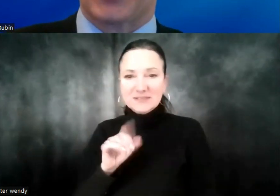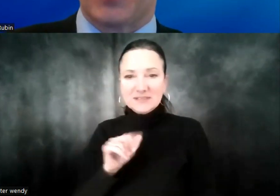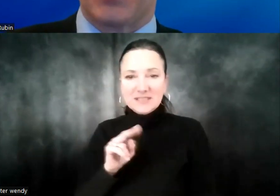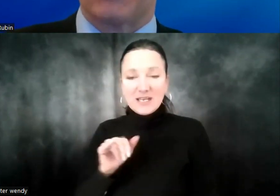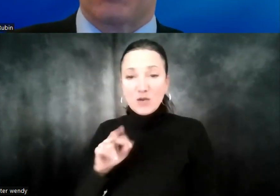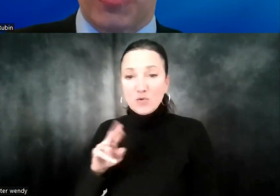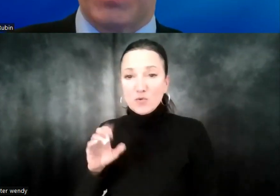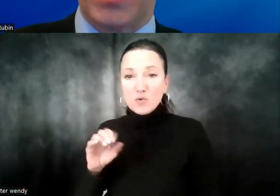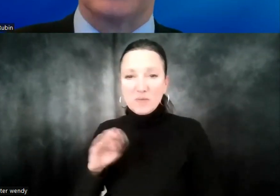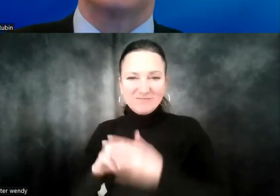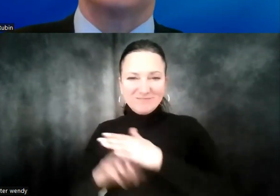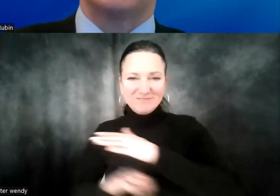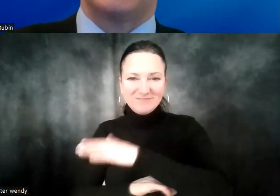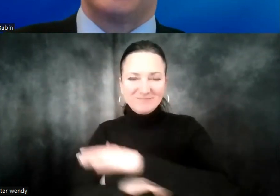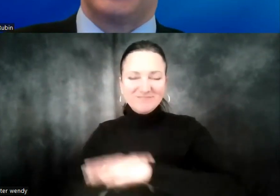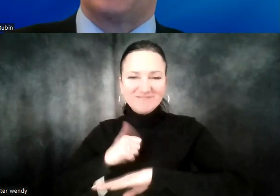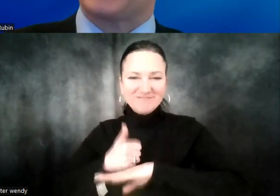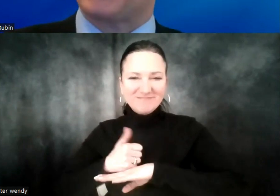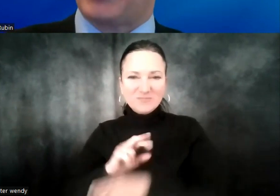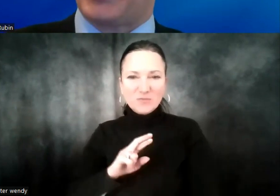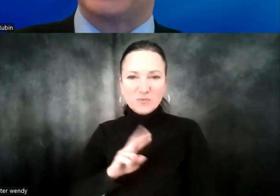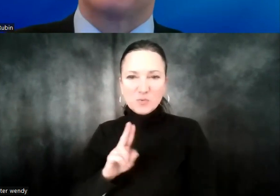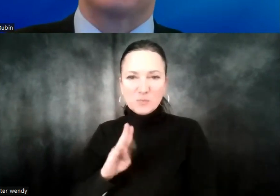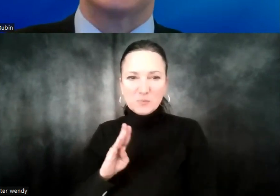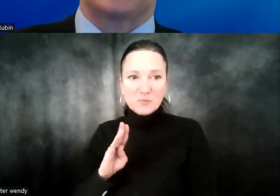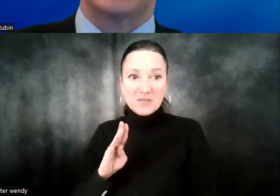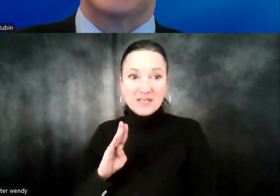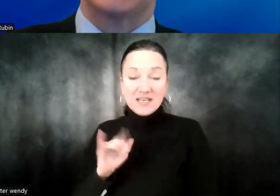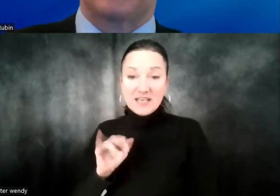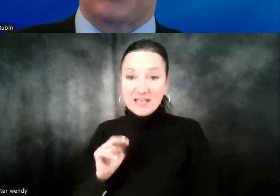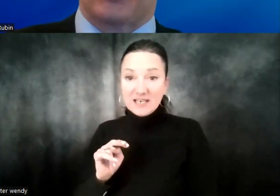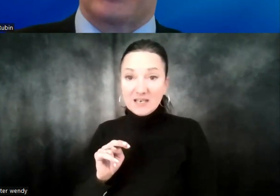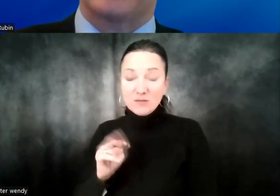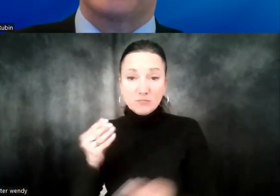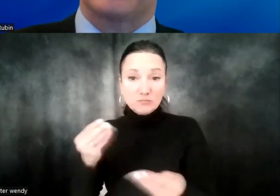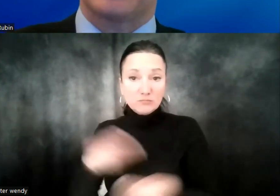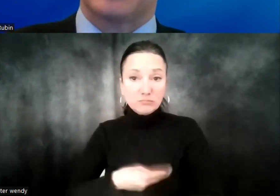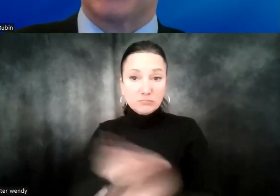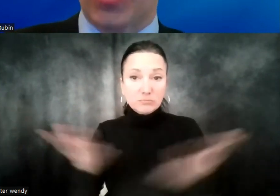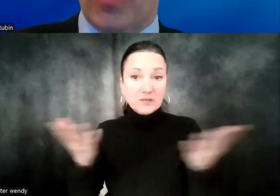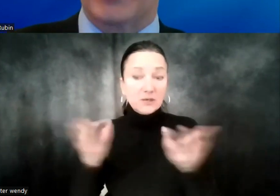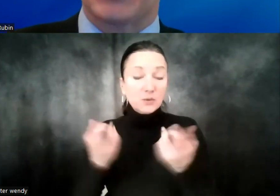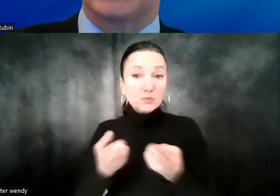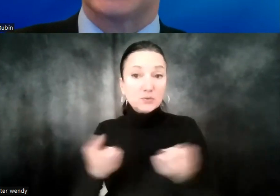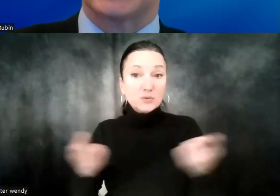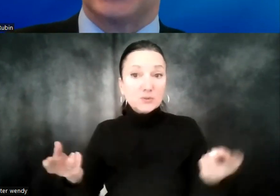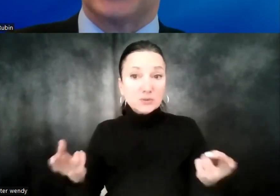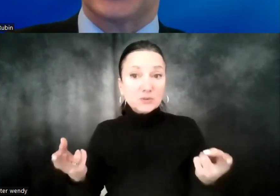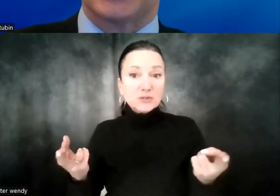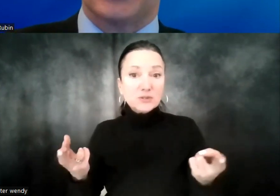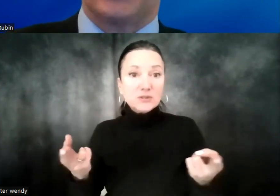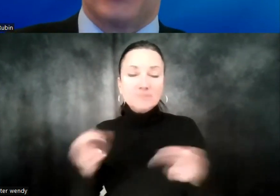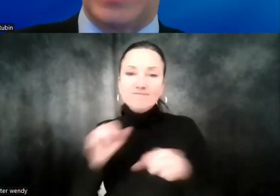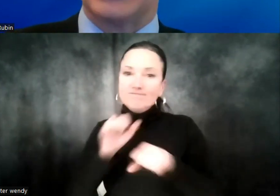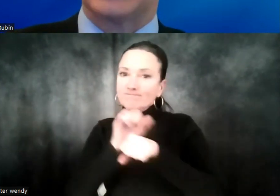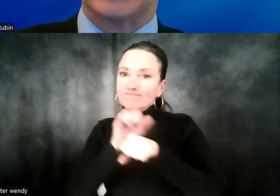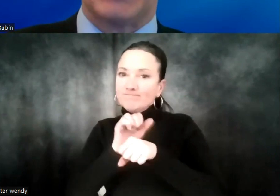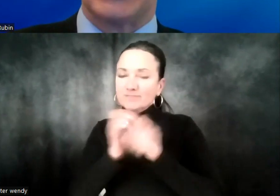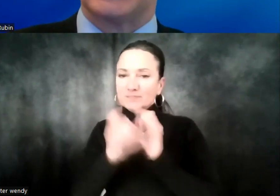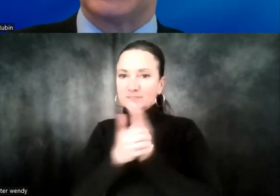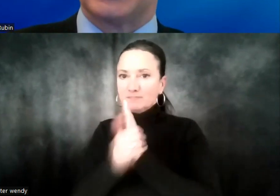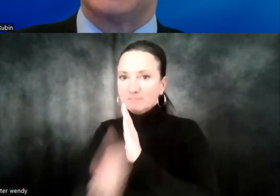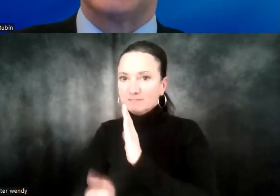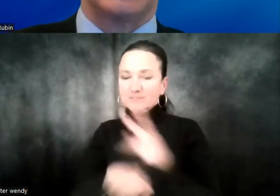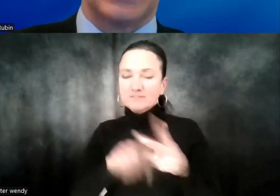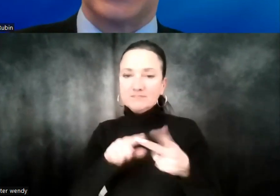founder of our company Rubin, and we provide resources for employability skills, writing